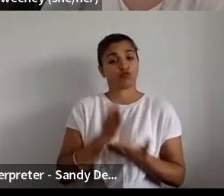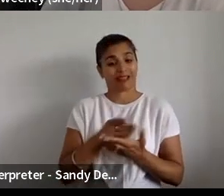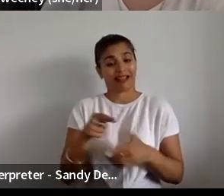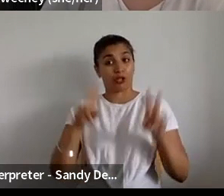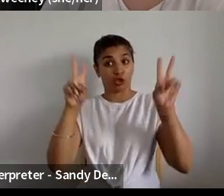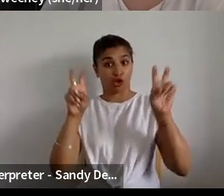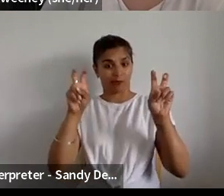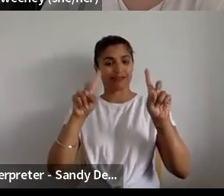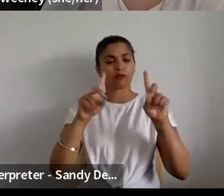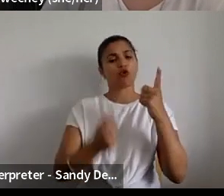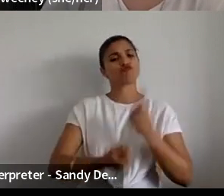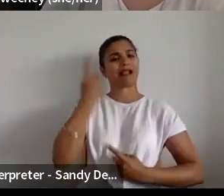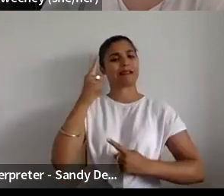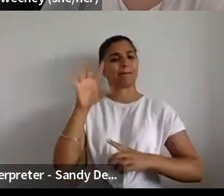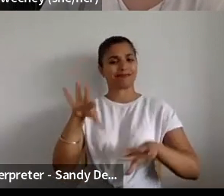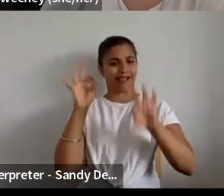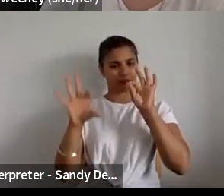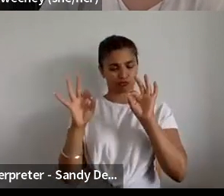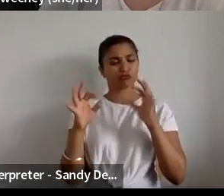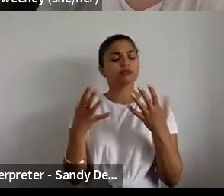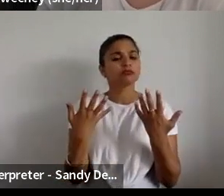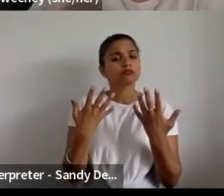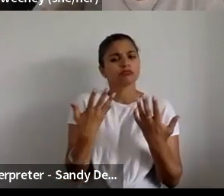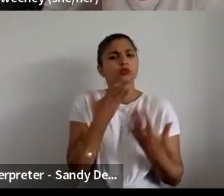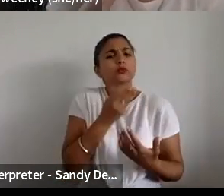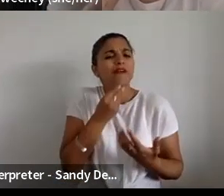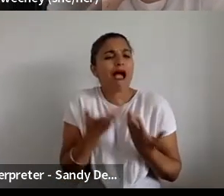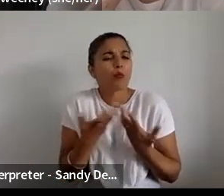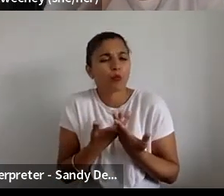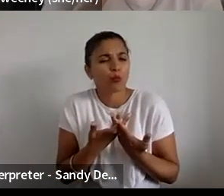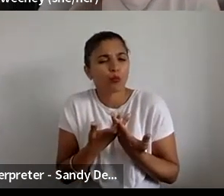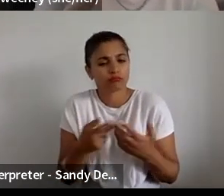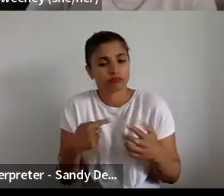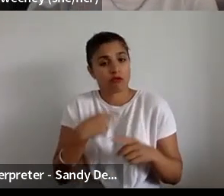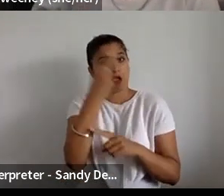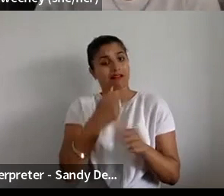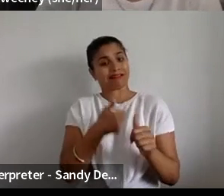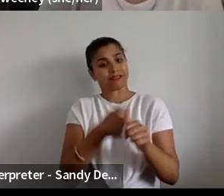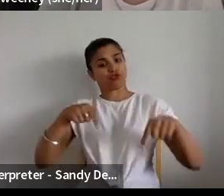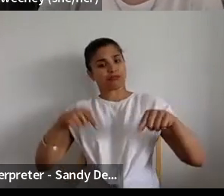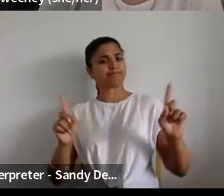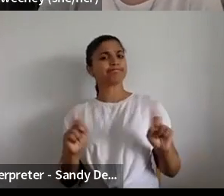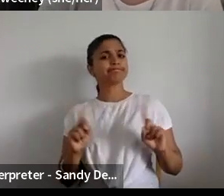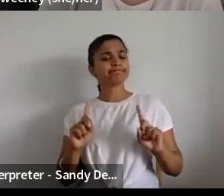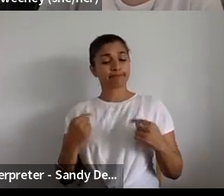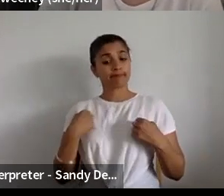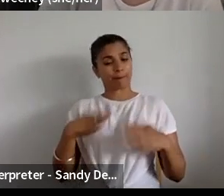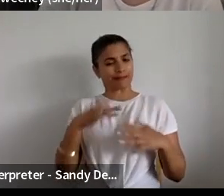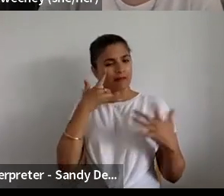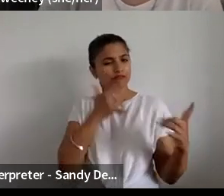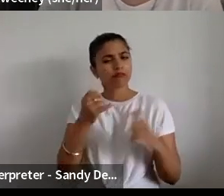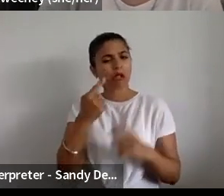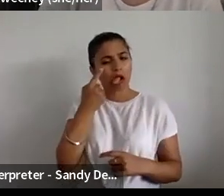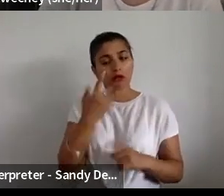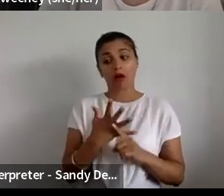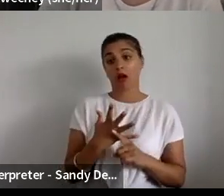and how it might be a useful tool in the arts. We trialled random selection at Sherwood Arts last autumn with something